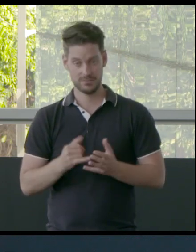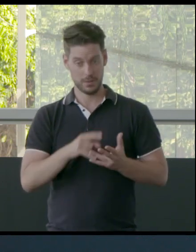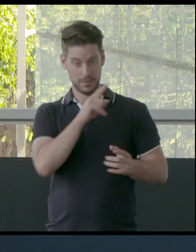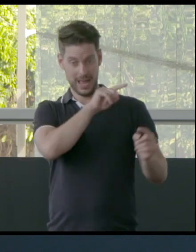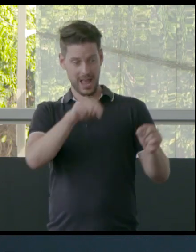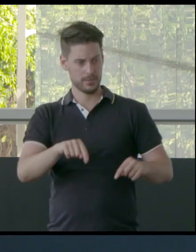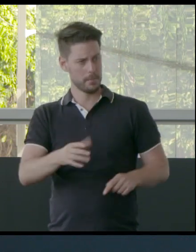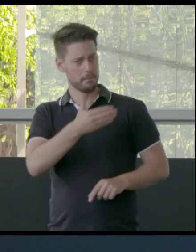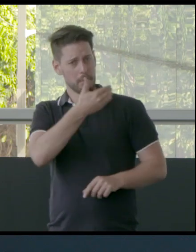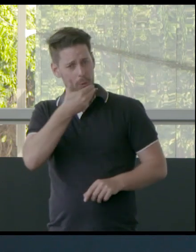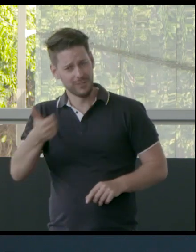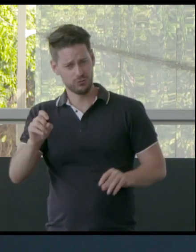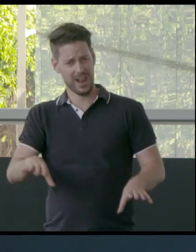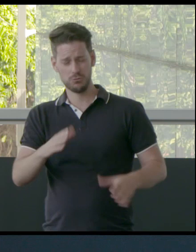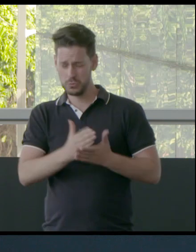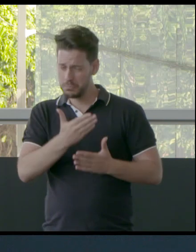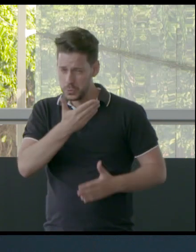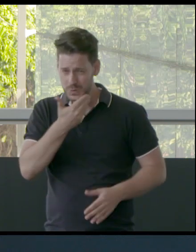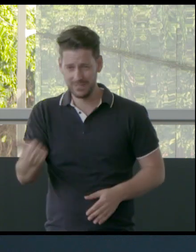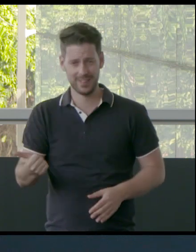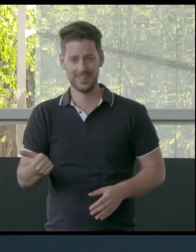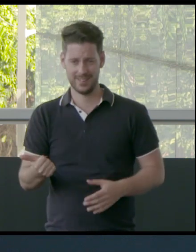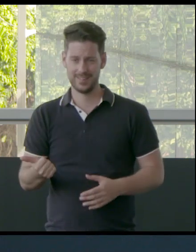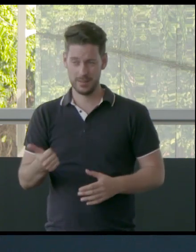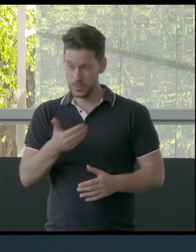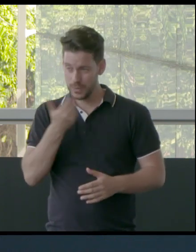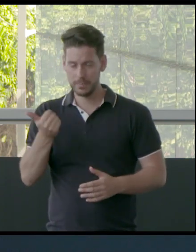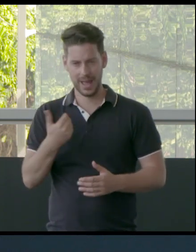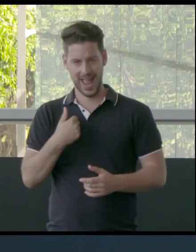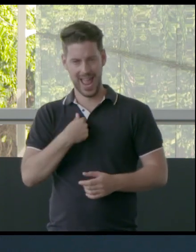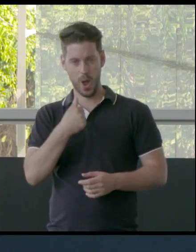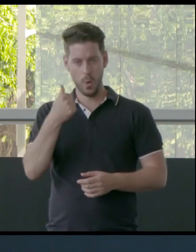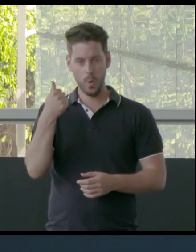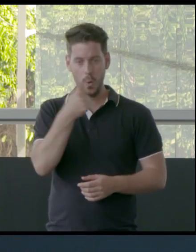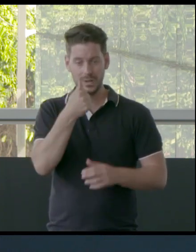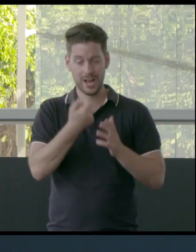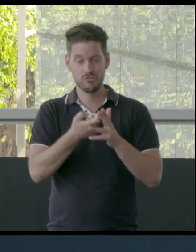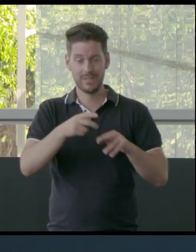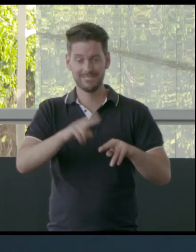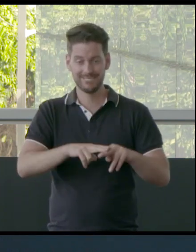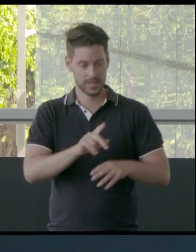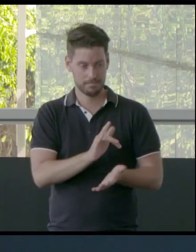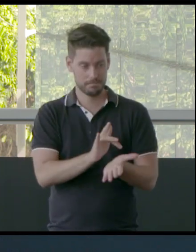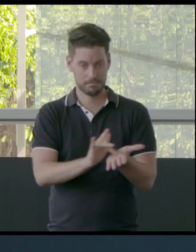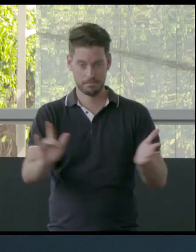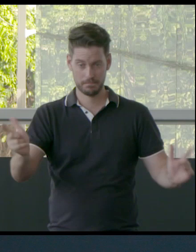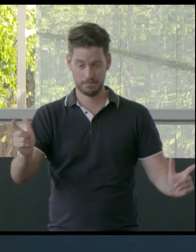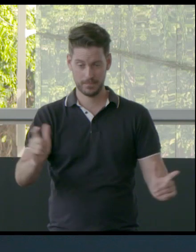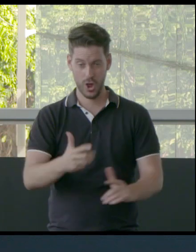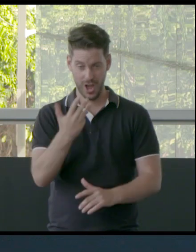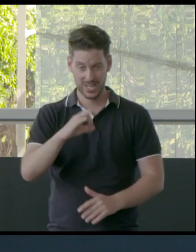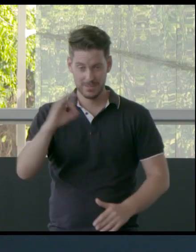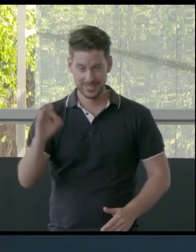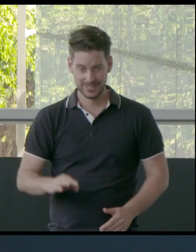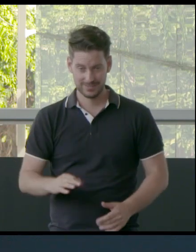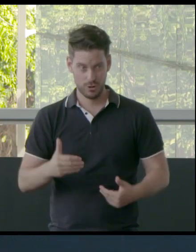beautiful place on Earth, and it is. But, you know, the reality is our oyster reefs are 90% extinct. And, you